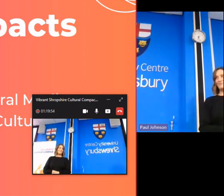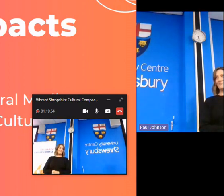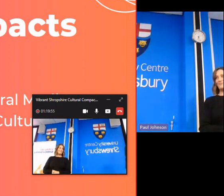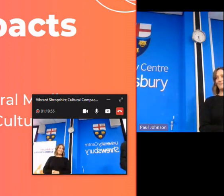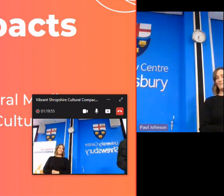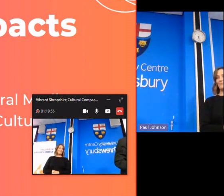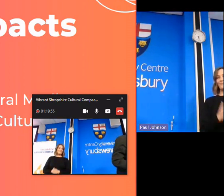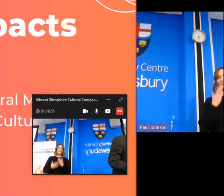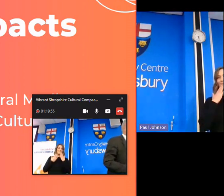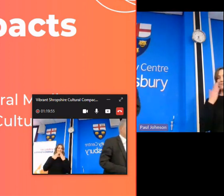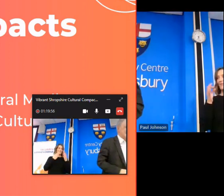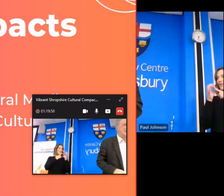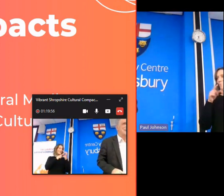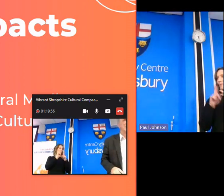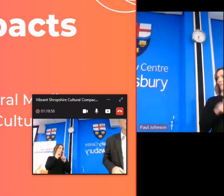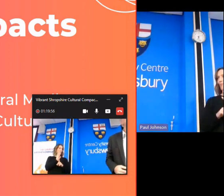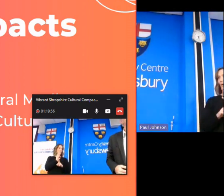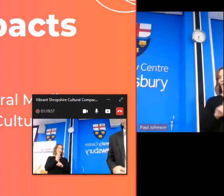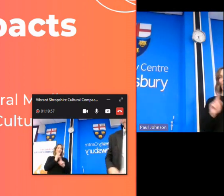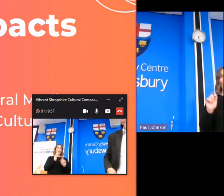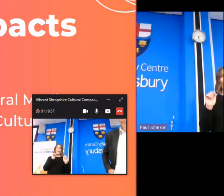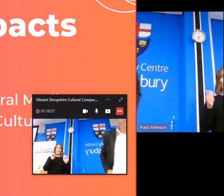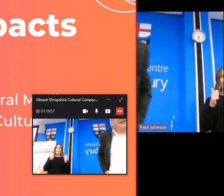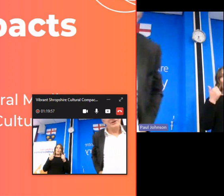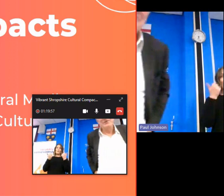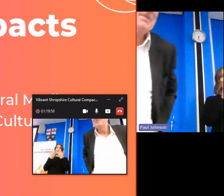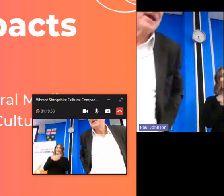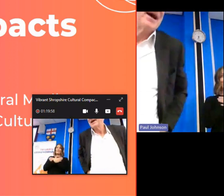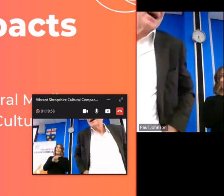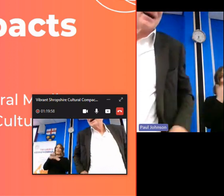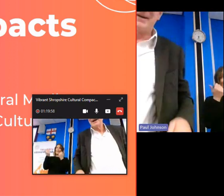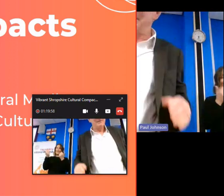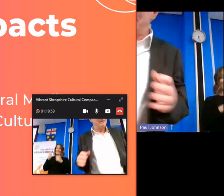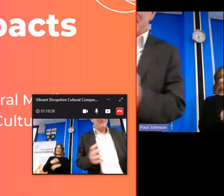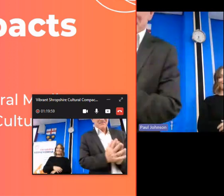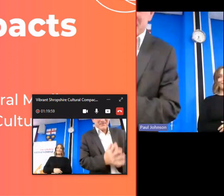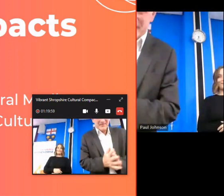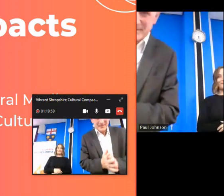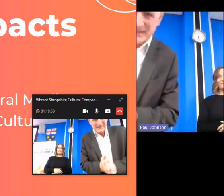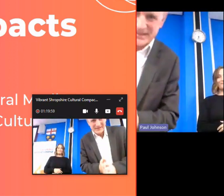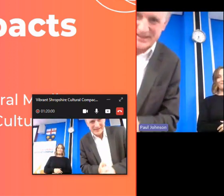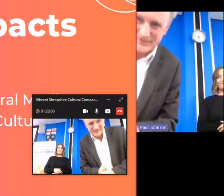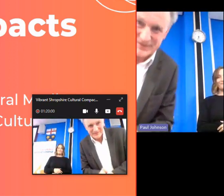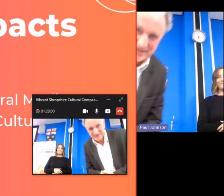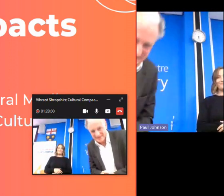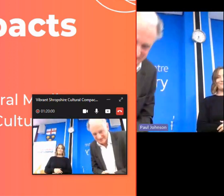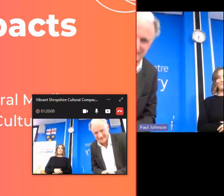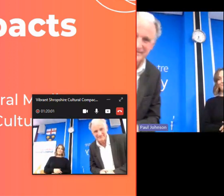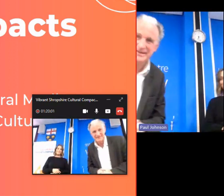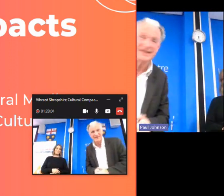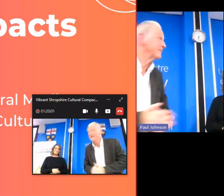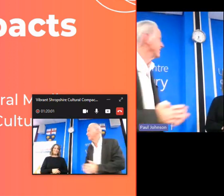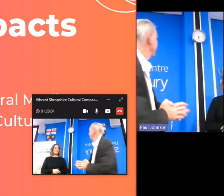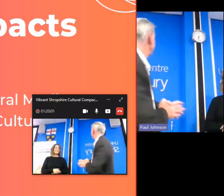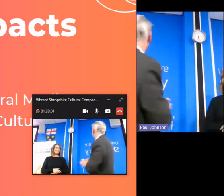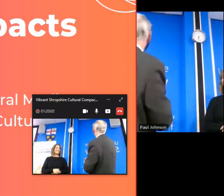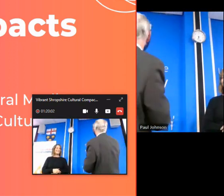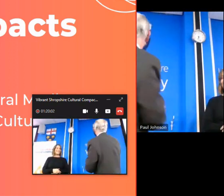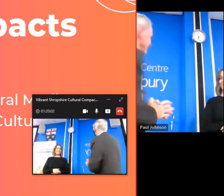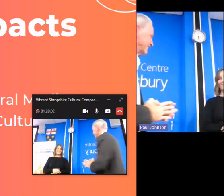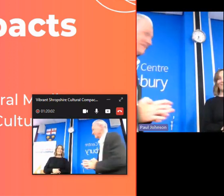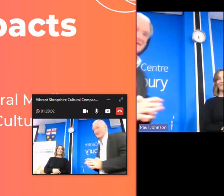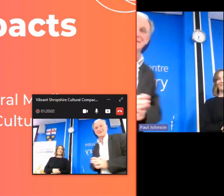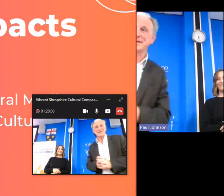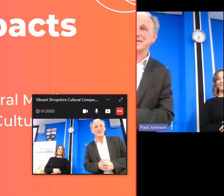uh thank you for the stretch evening hello um right first thing um